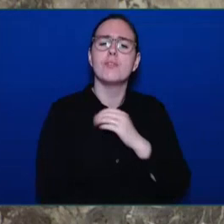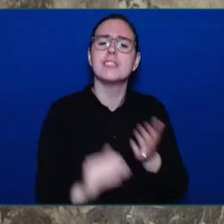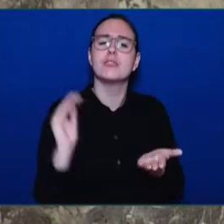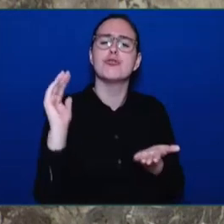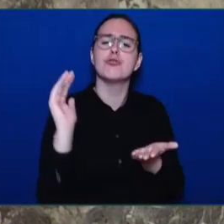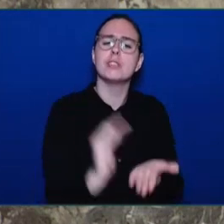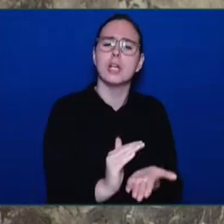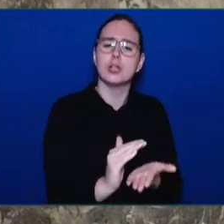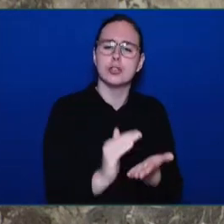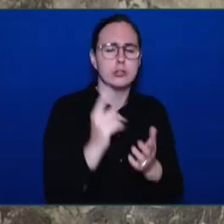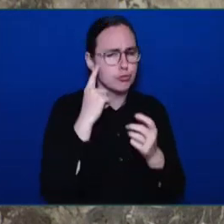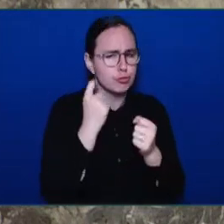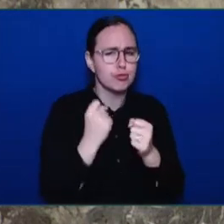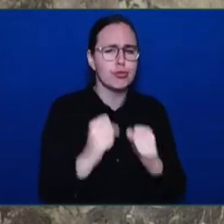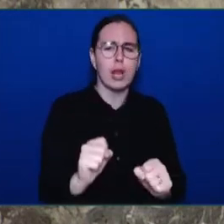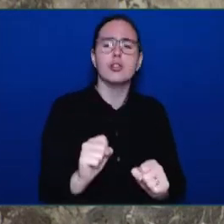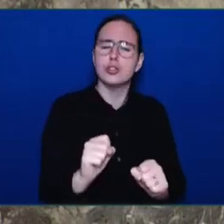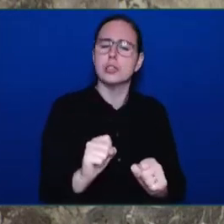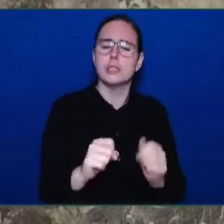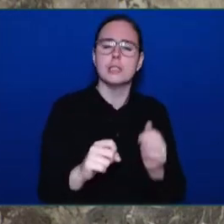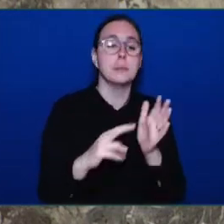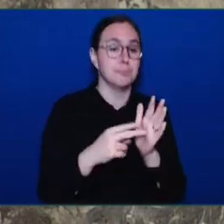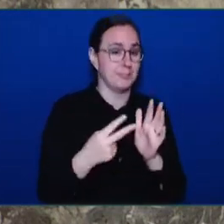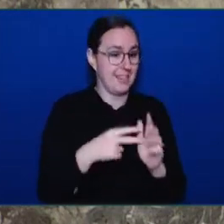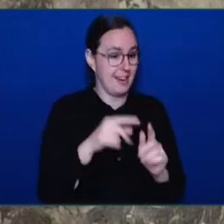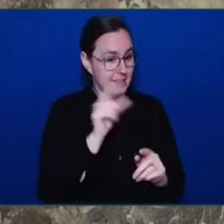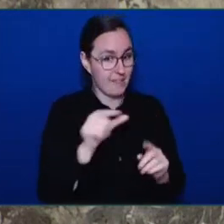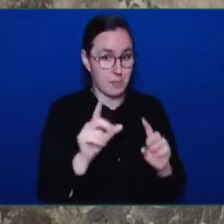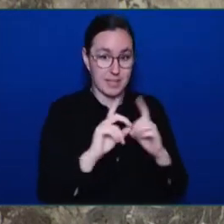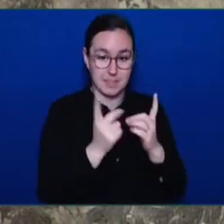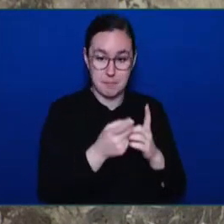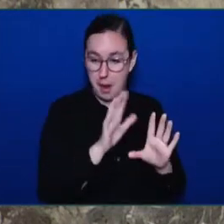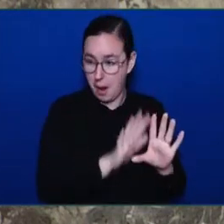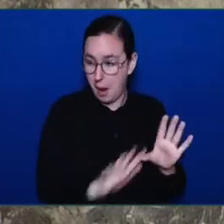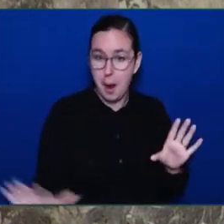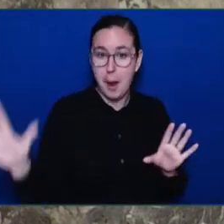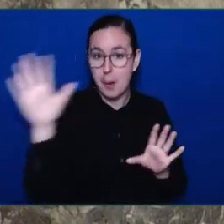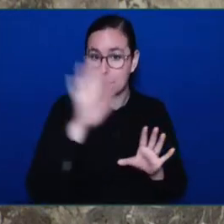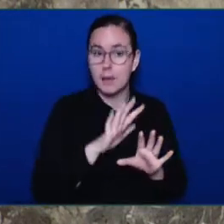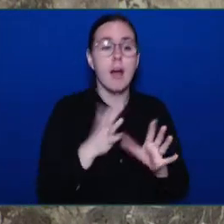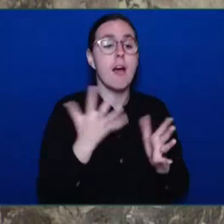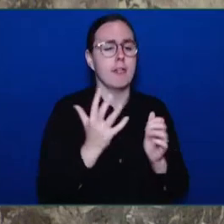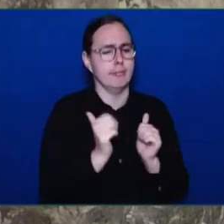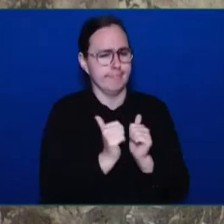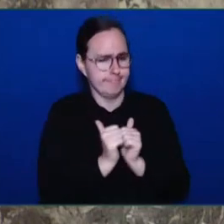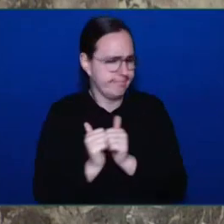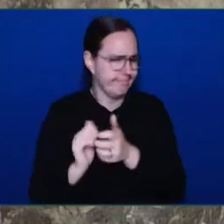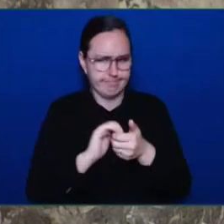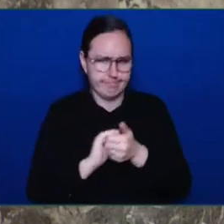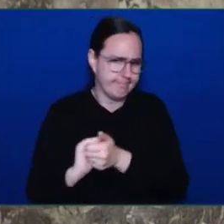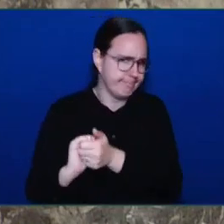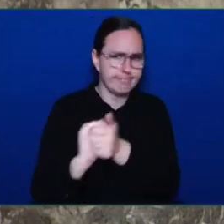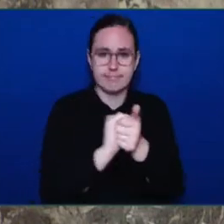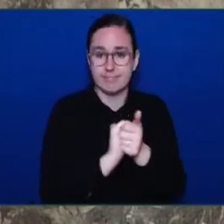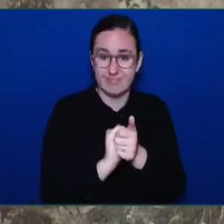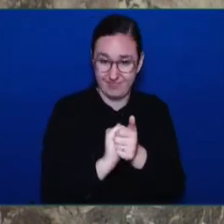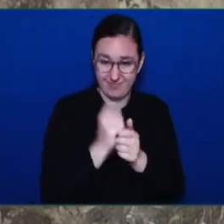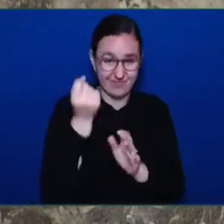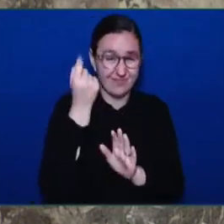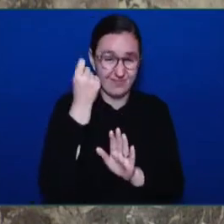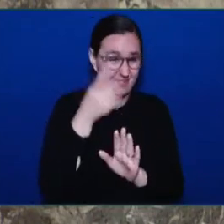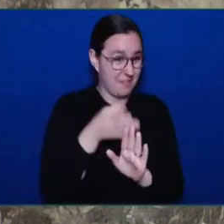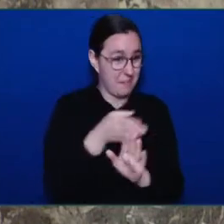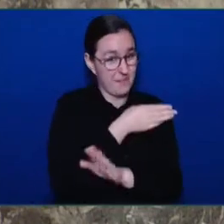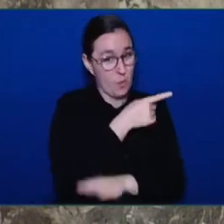issue that had been ignored under the previous government. When it comes to supporting people who are living with disabilities, I am